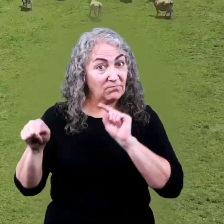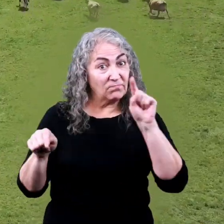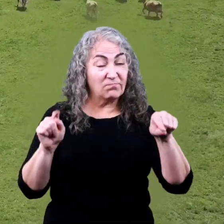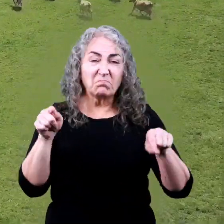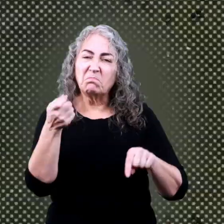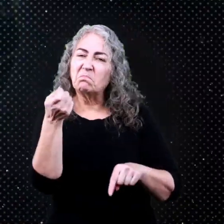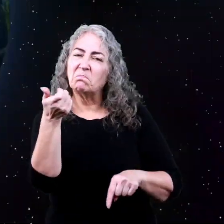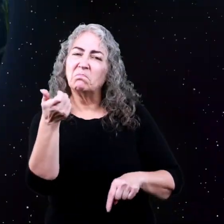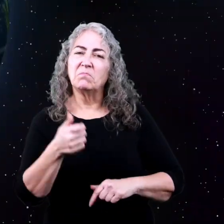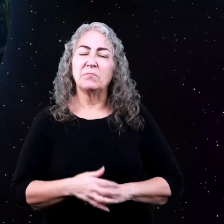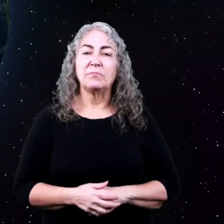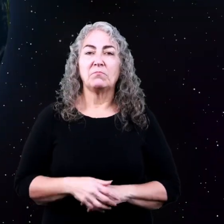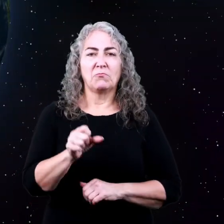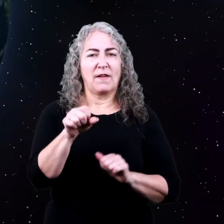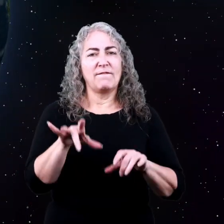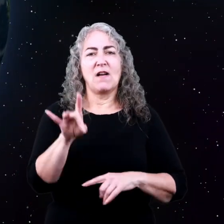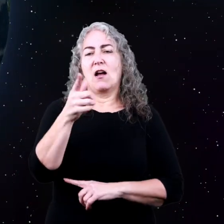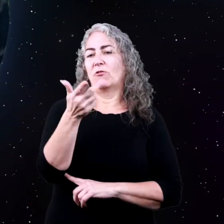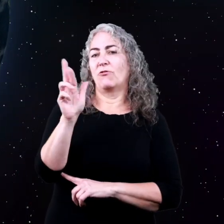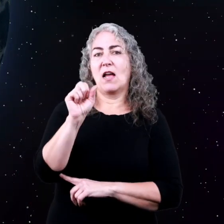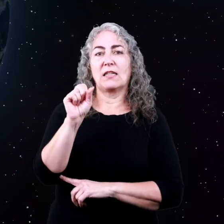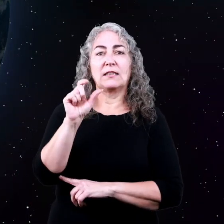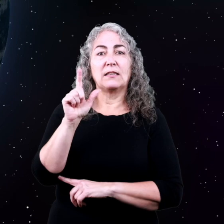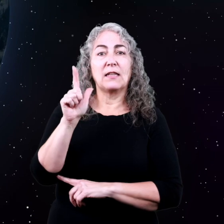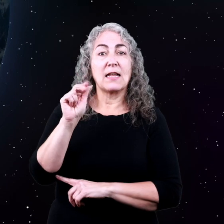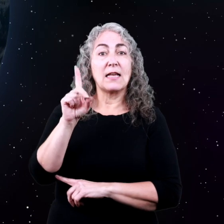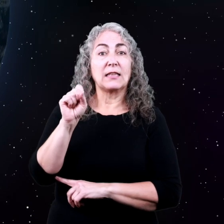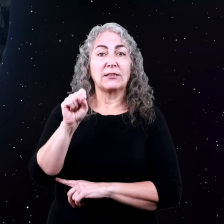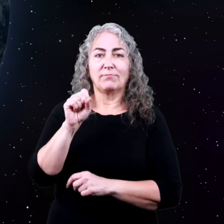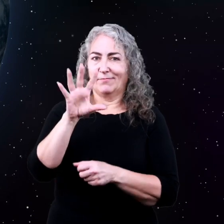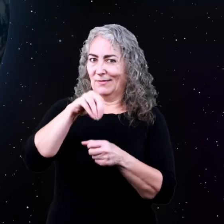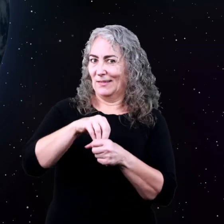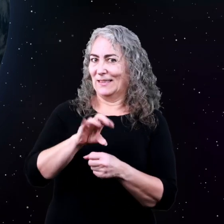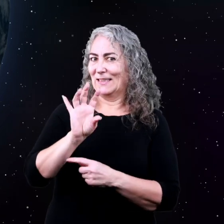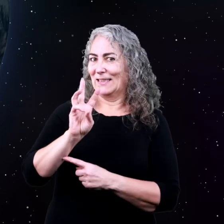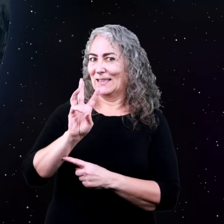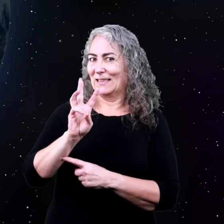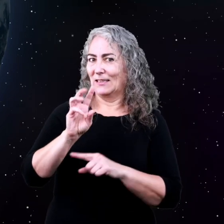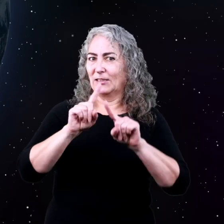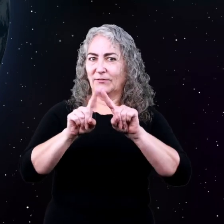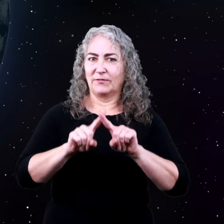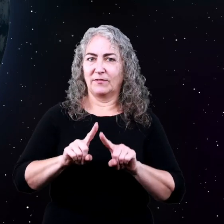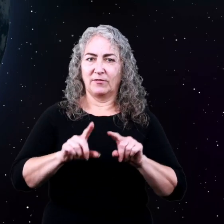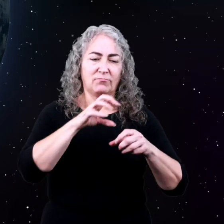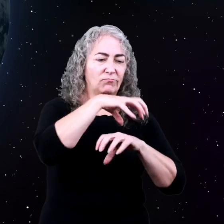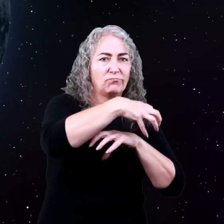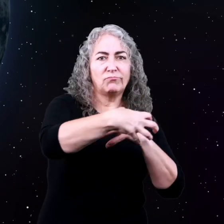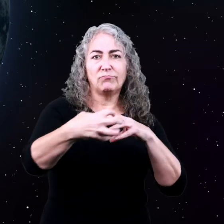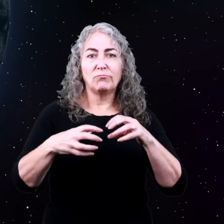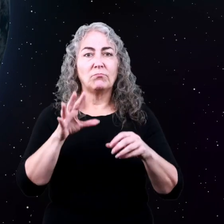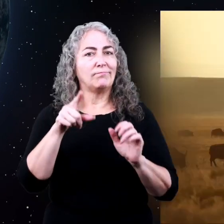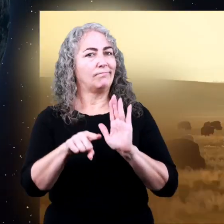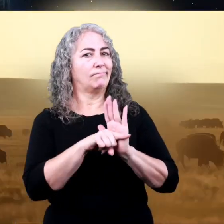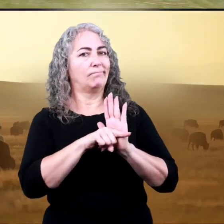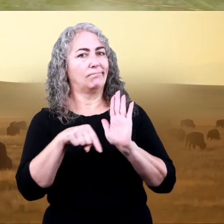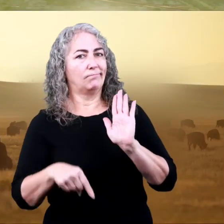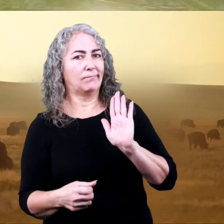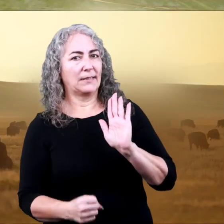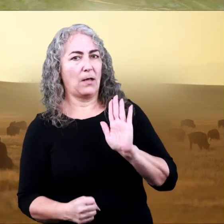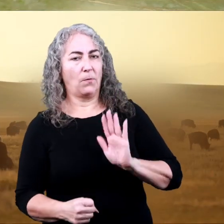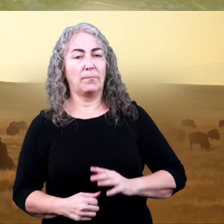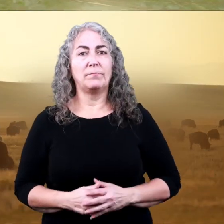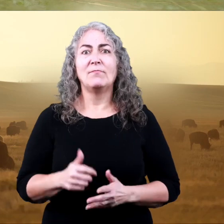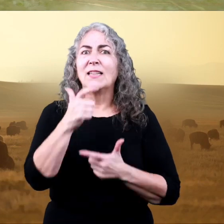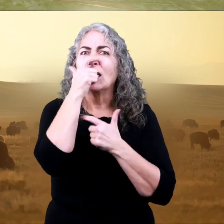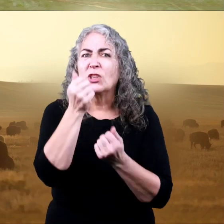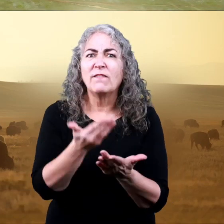trees. You will find grasslands on six of the seven continents, minus Antarctica. Here is